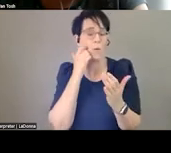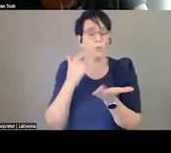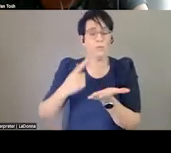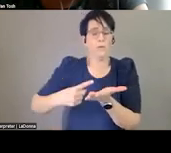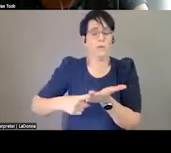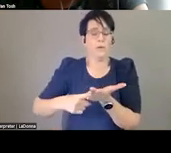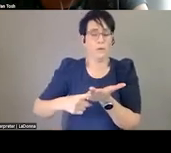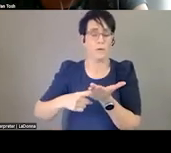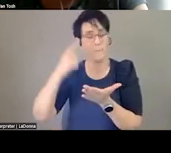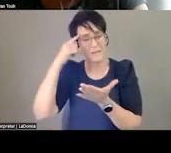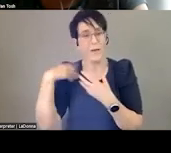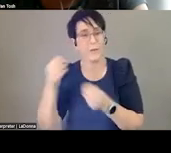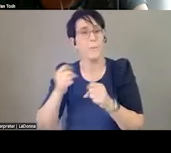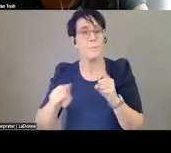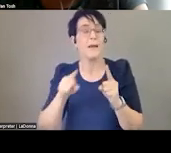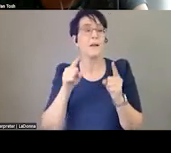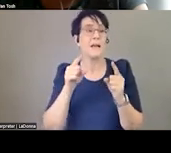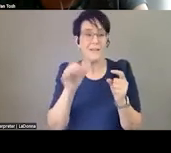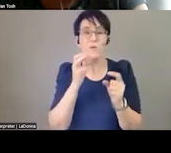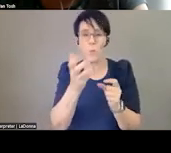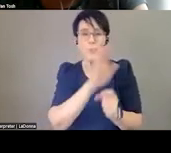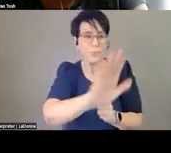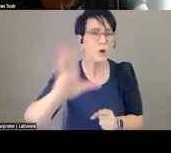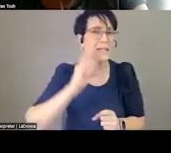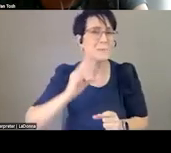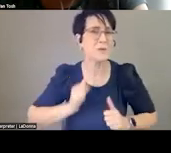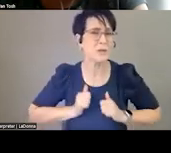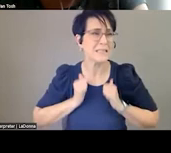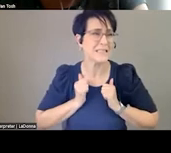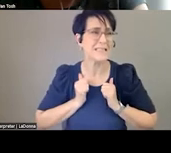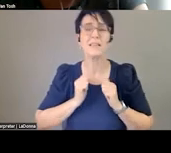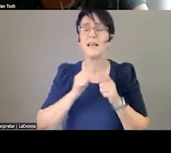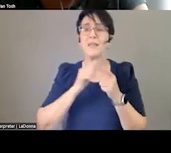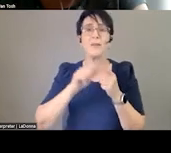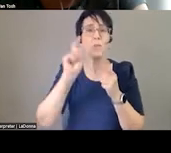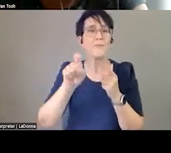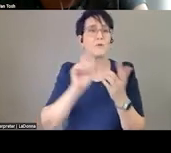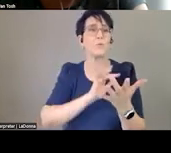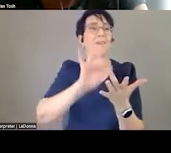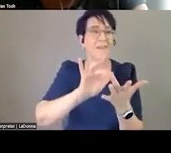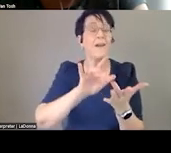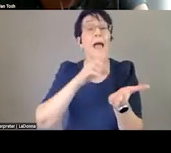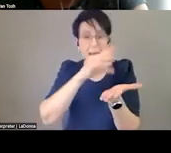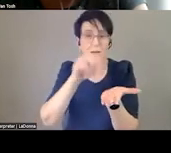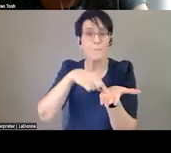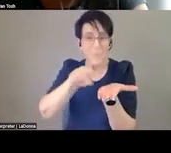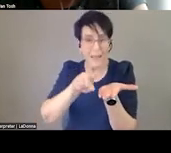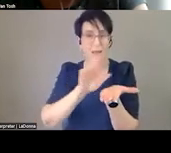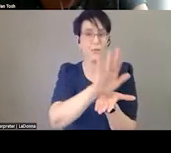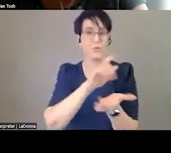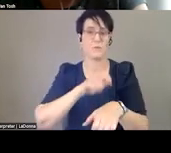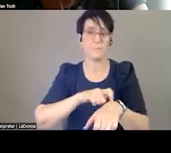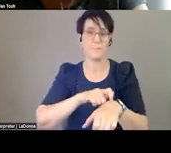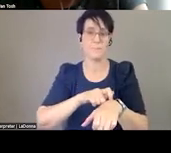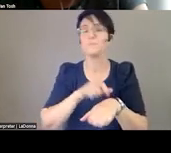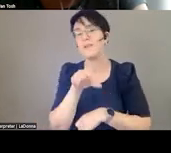been houseless to be on committees and give input, but you're not going to find them if you don't pay them for their time. So that's